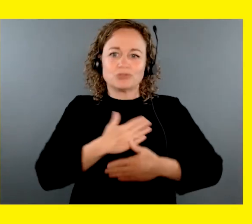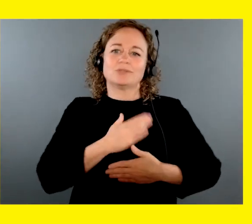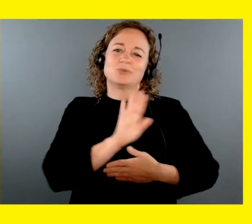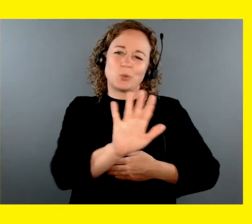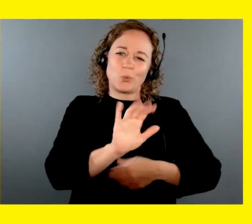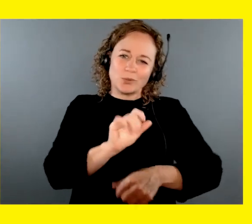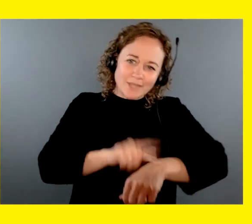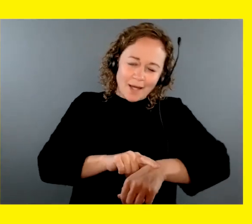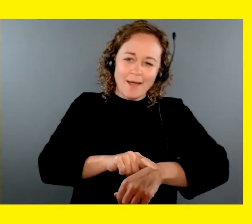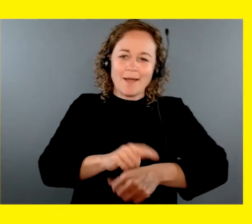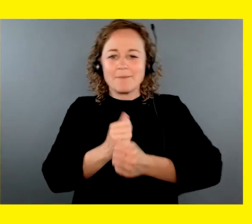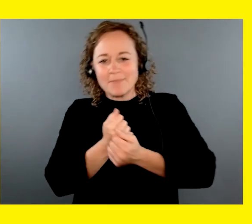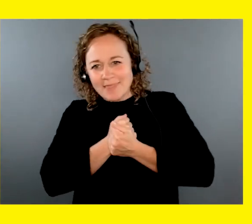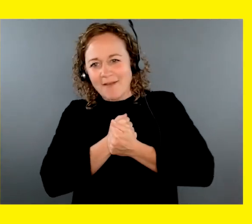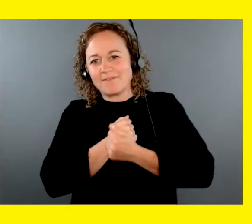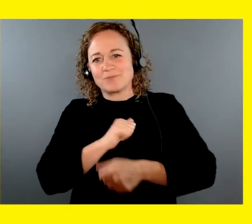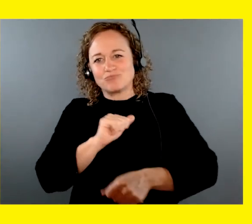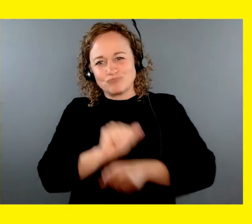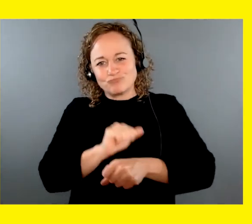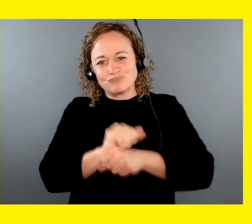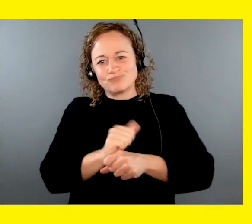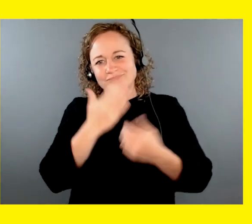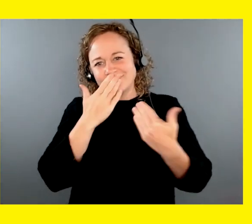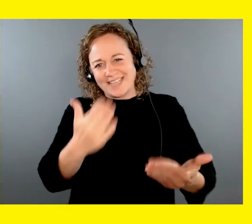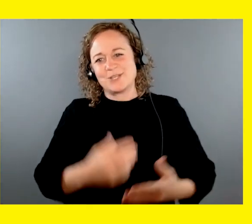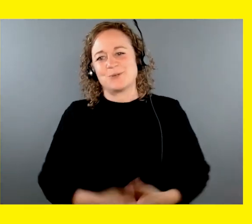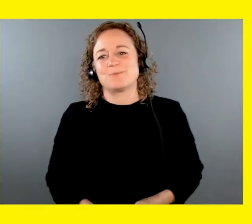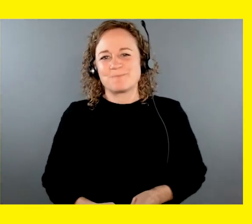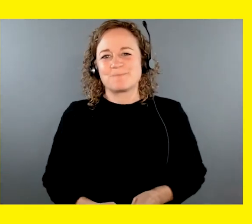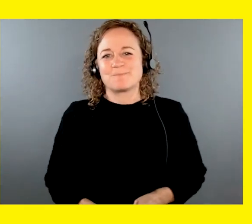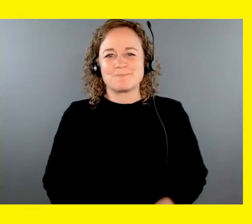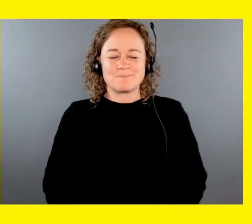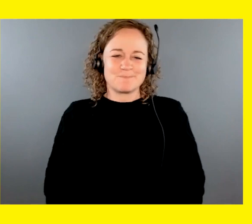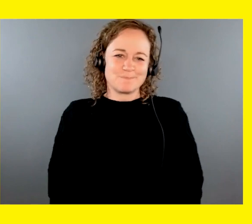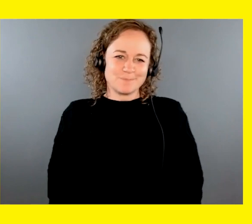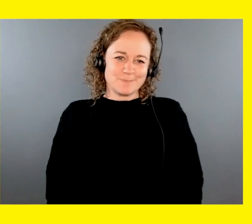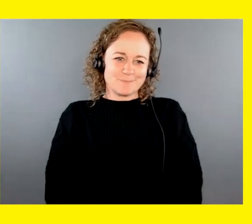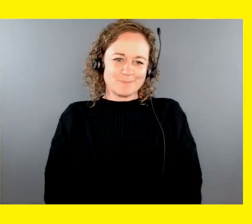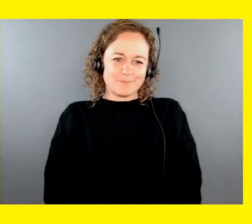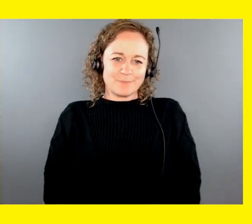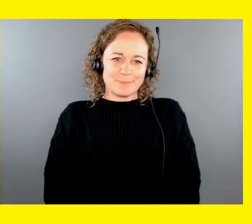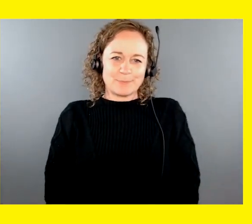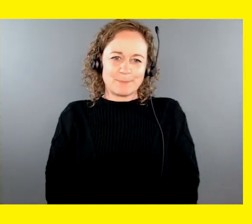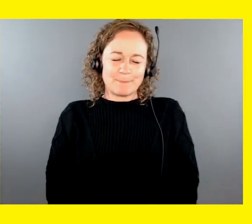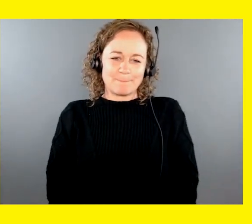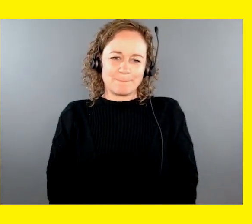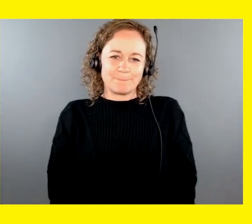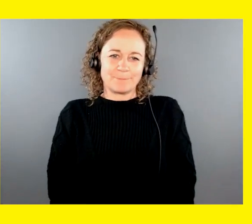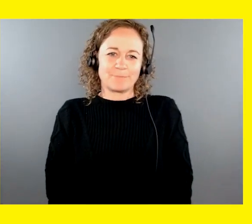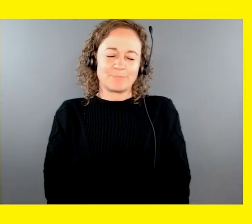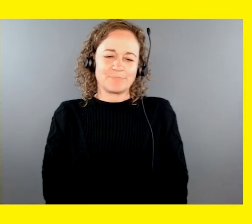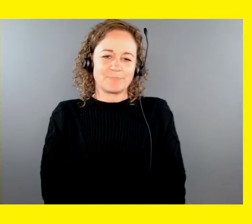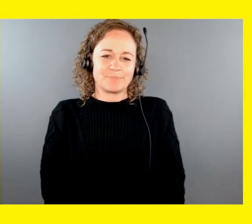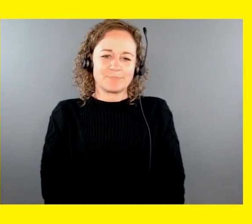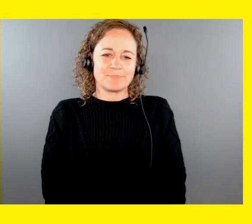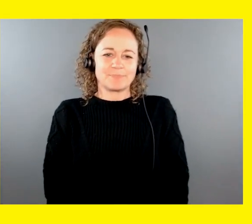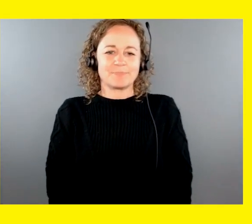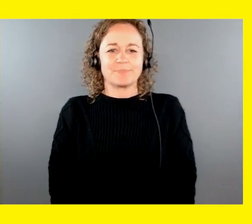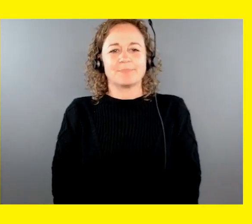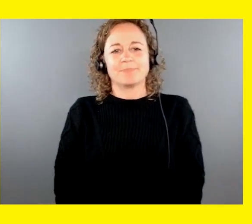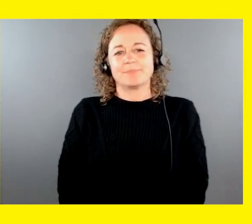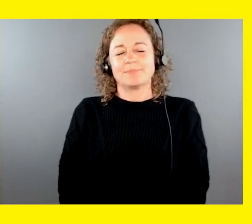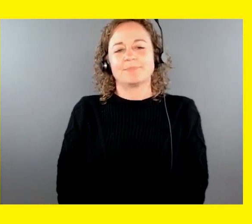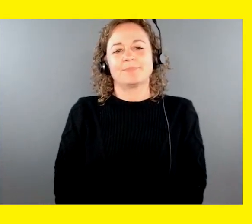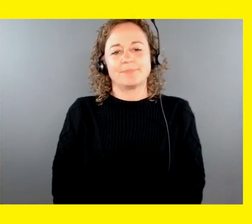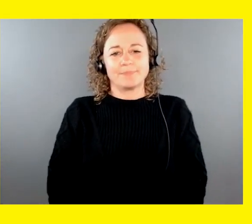time and love that goes into helping us change lives. Thank you. A video montage of CNIB Guide Dogs in training